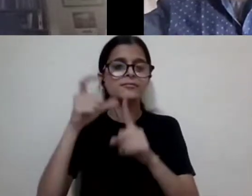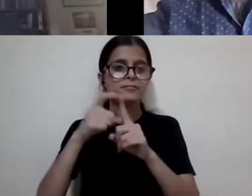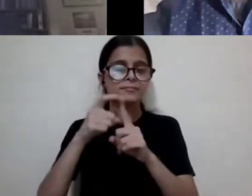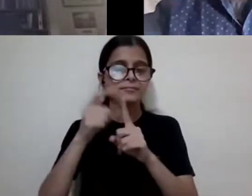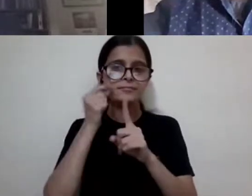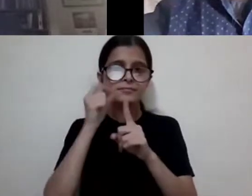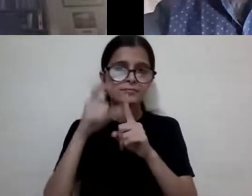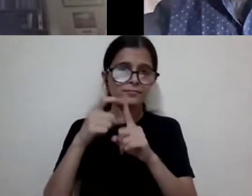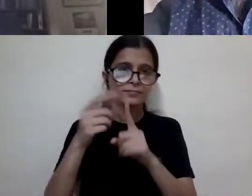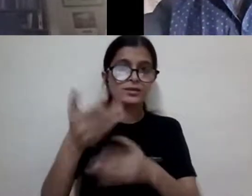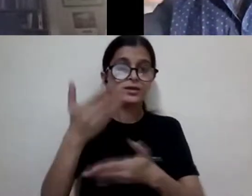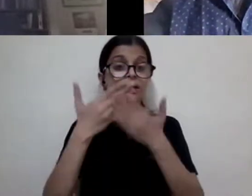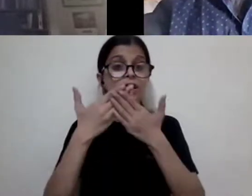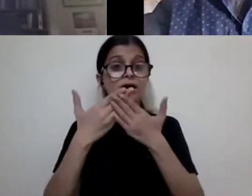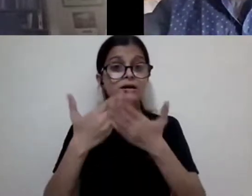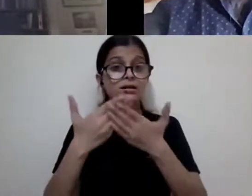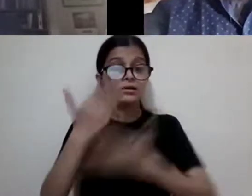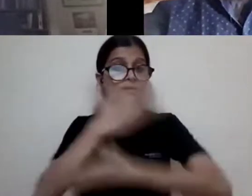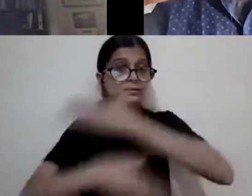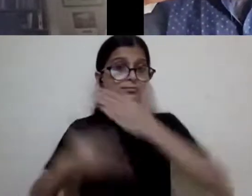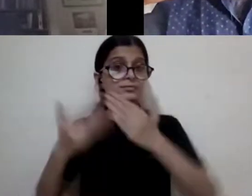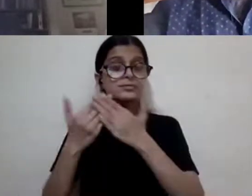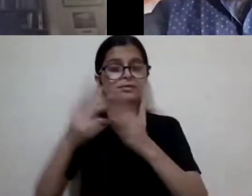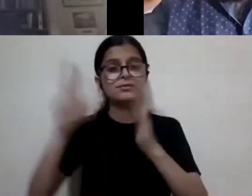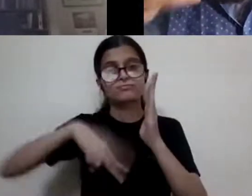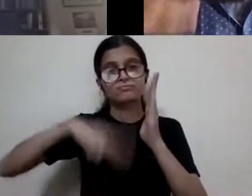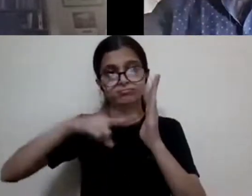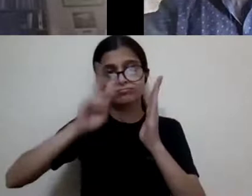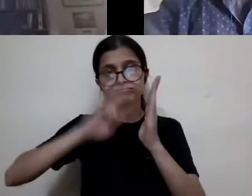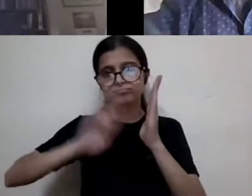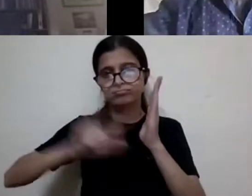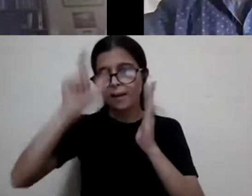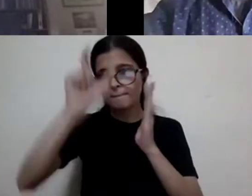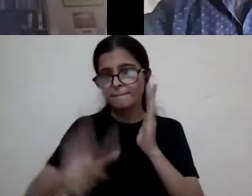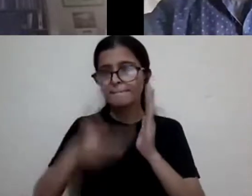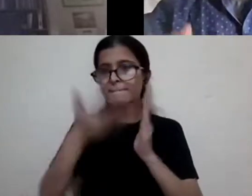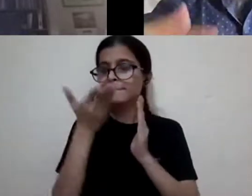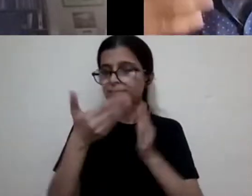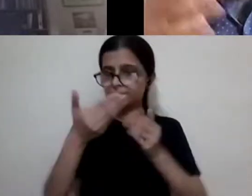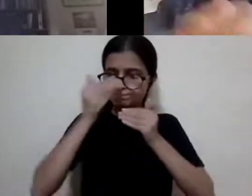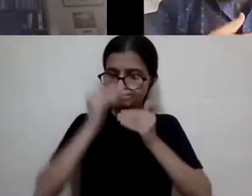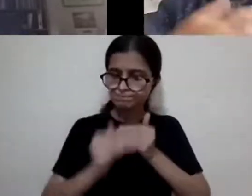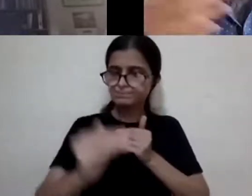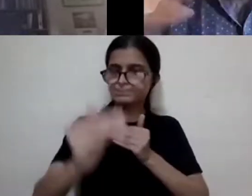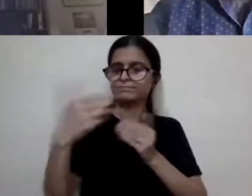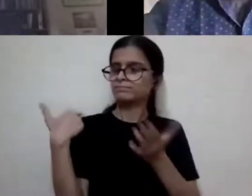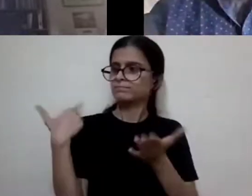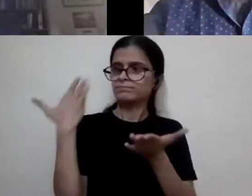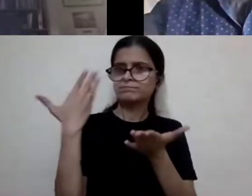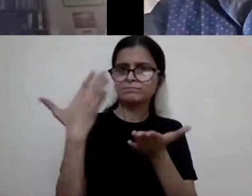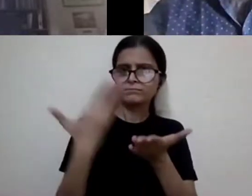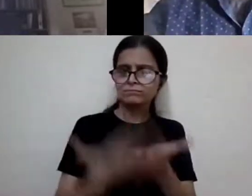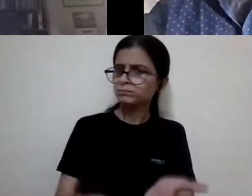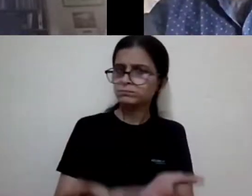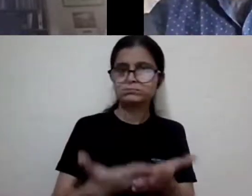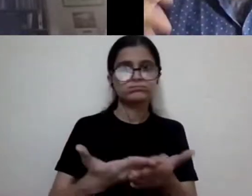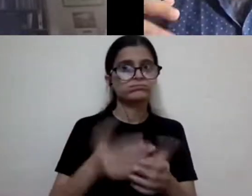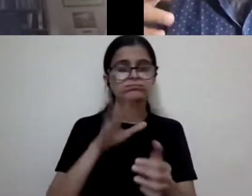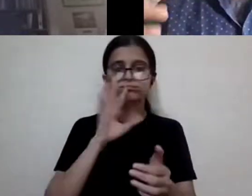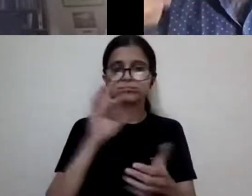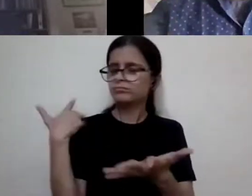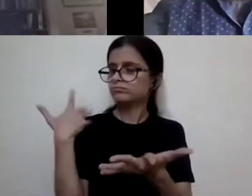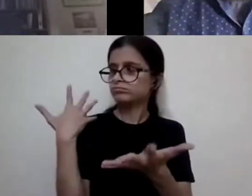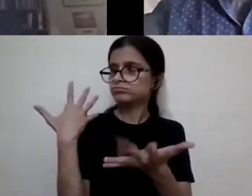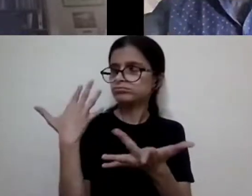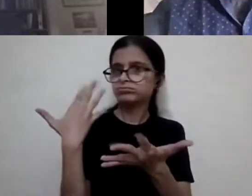the disability studies reader that I actually got, and I began this journey of, and it has been a very long, almost a decade-long